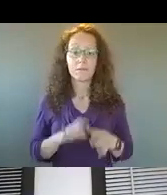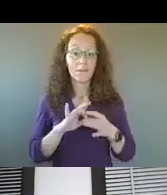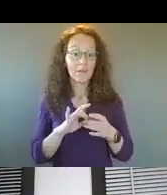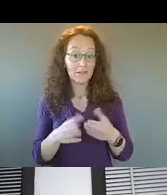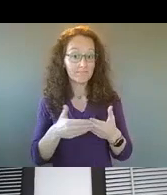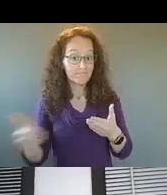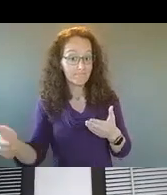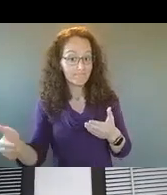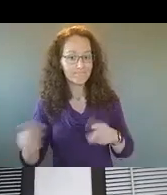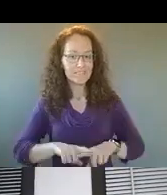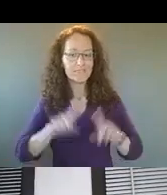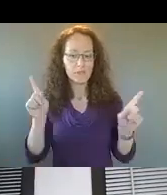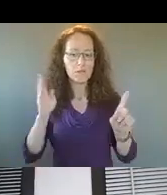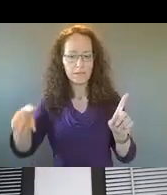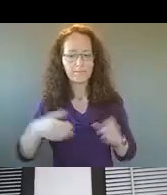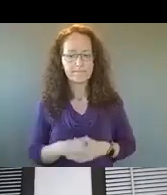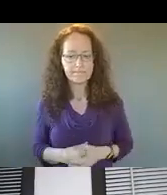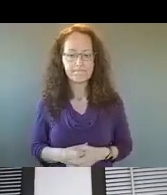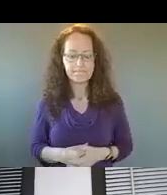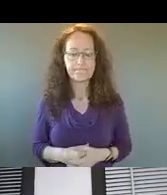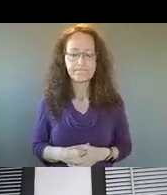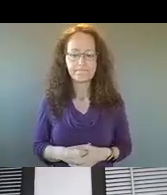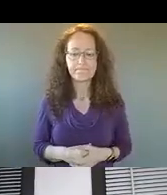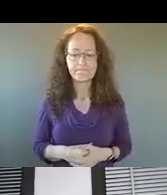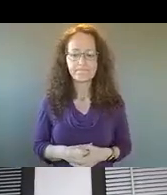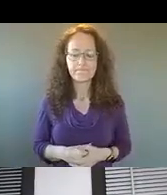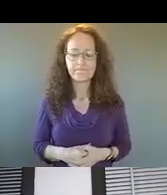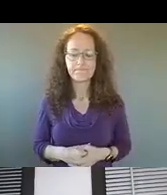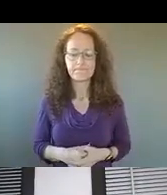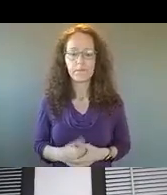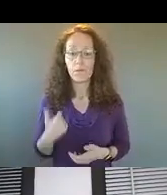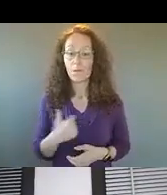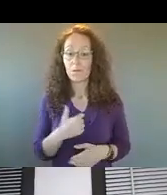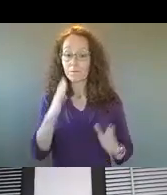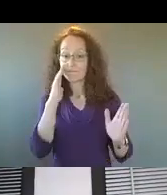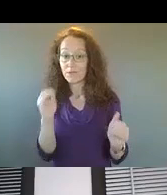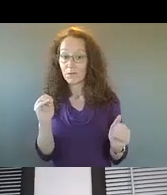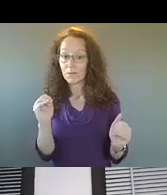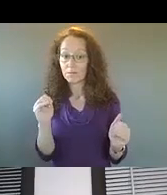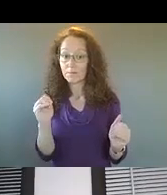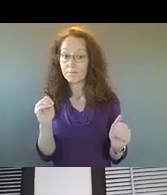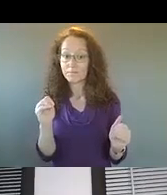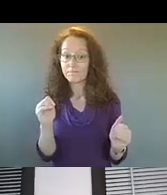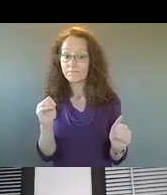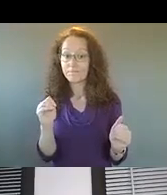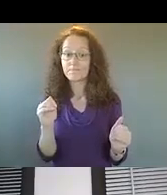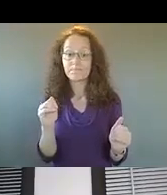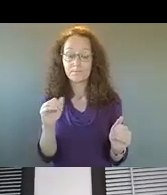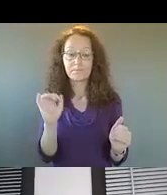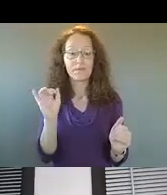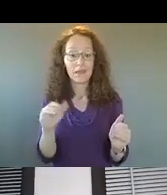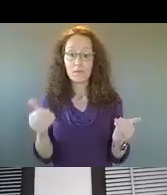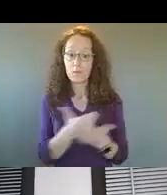that is going to move forward with the police Federation. Um, and, and we're hoping that it's going to be, uh, uh, one that